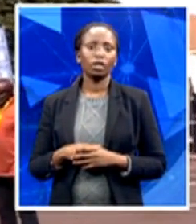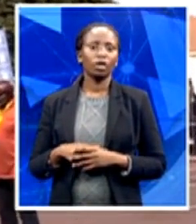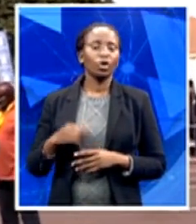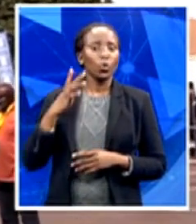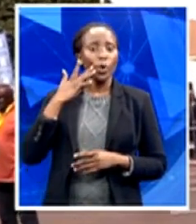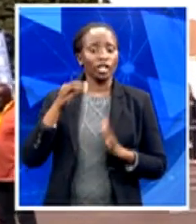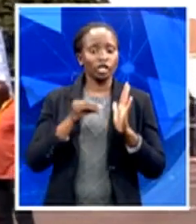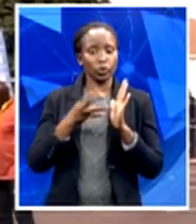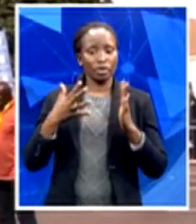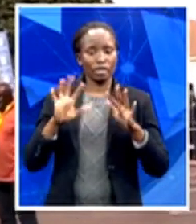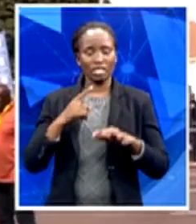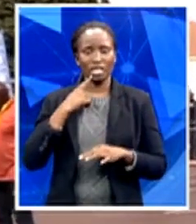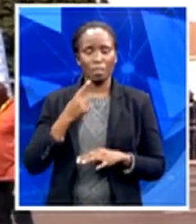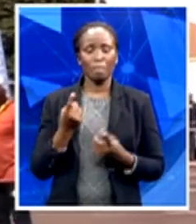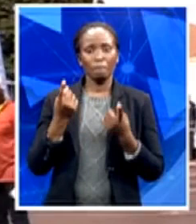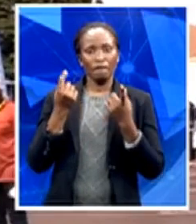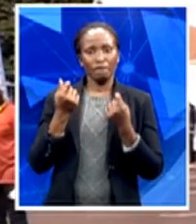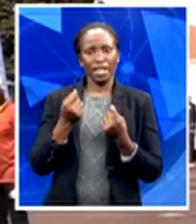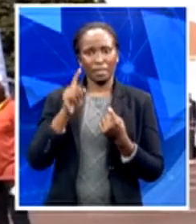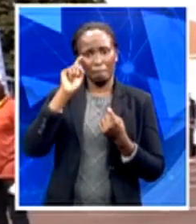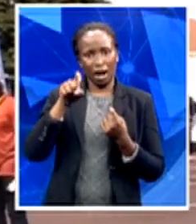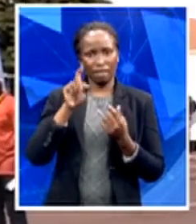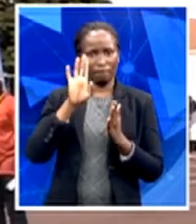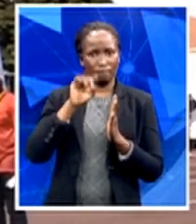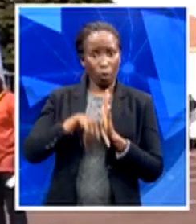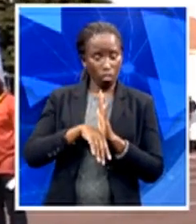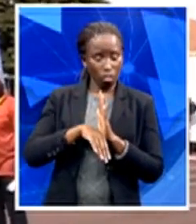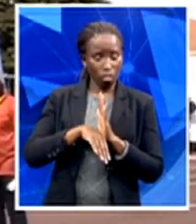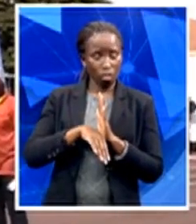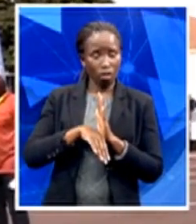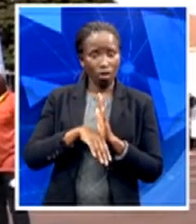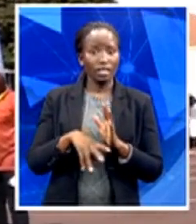which is sympathetic and understand where they come from.